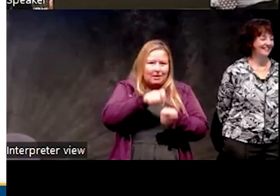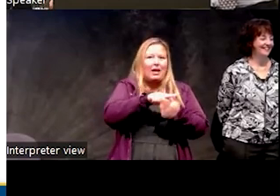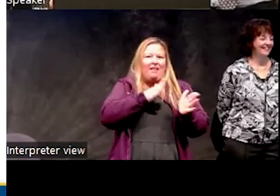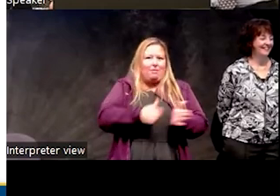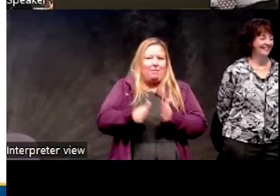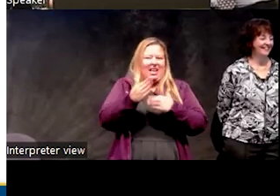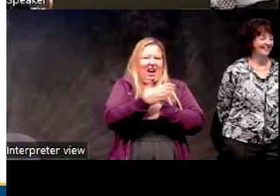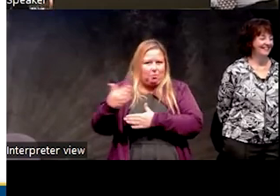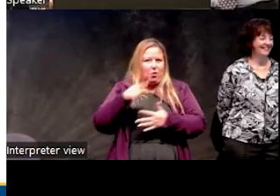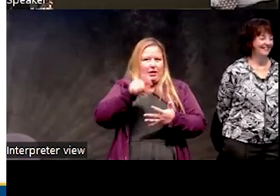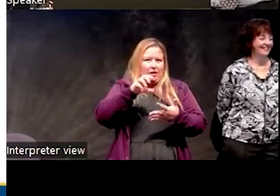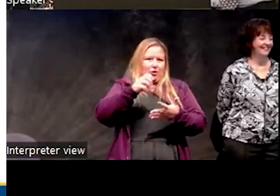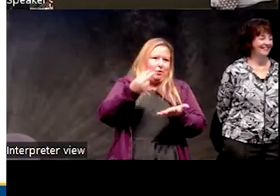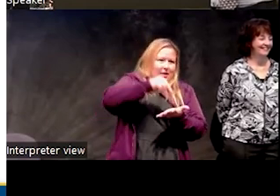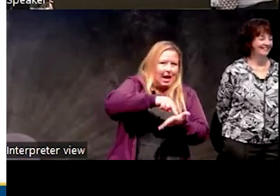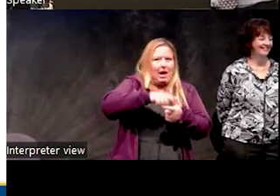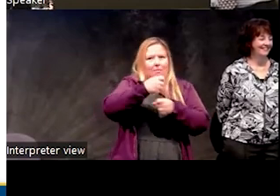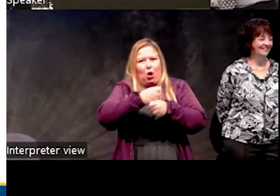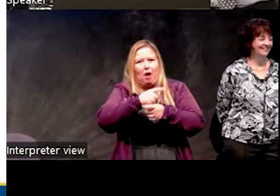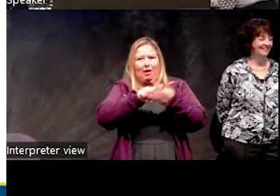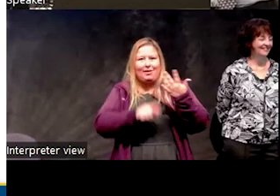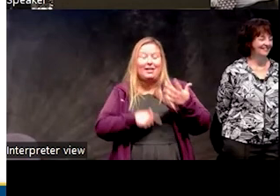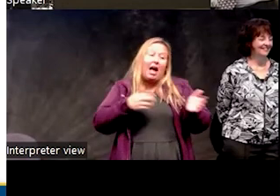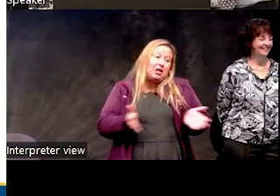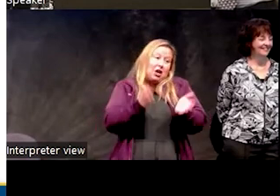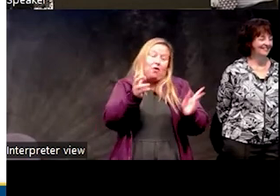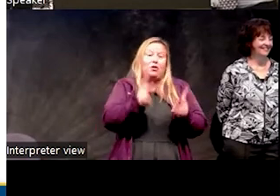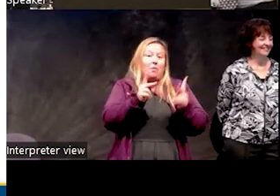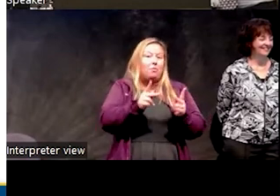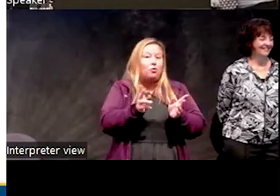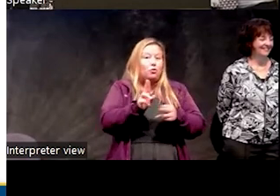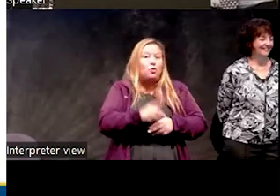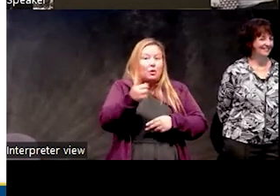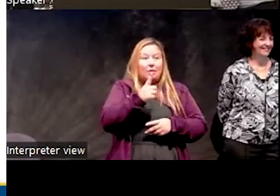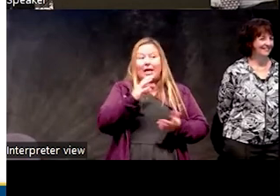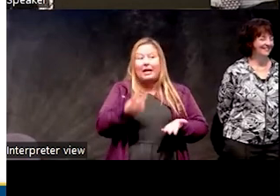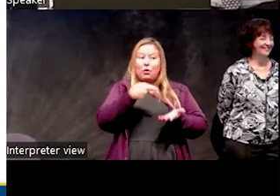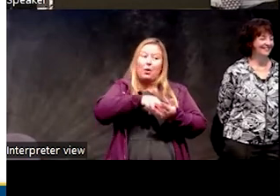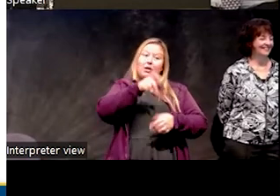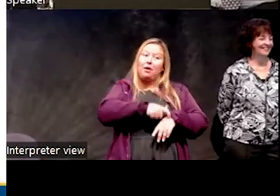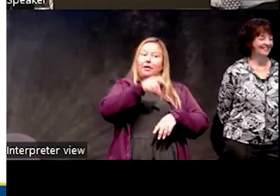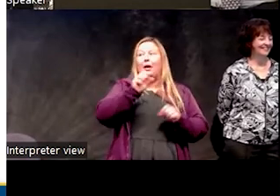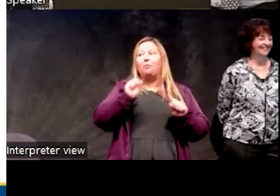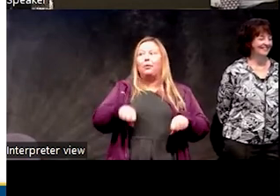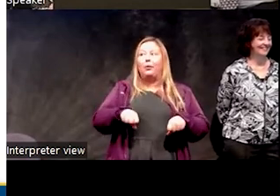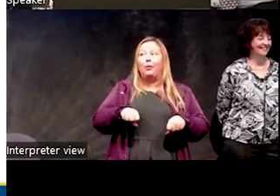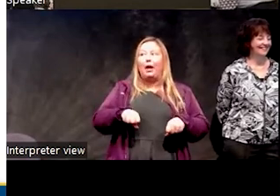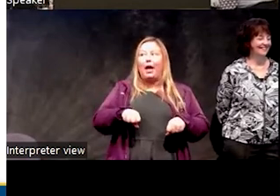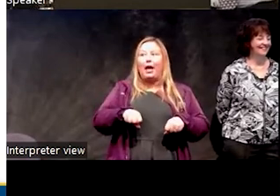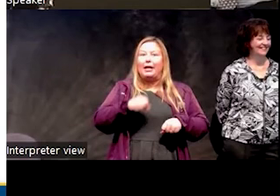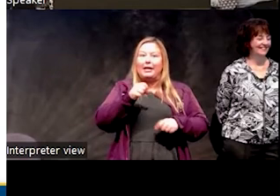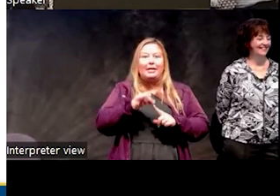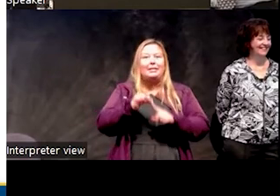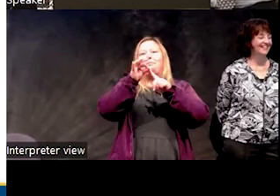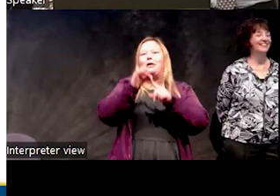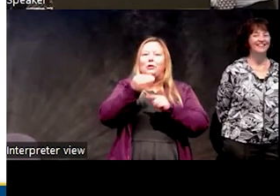In some cases, I encourage people to use a little reinforcement. Like, if you get up on time, you can have a special